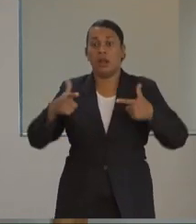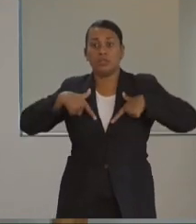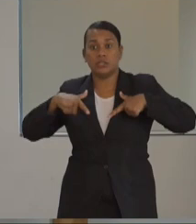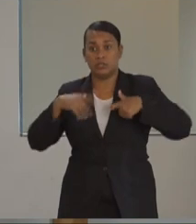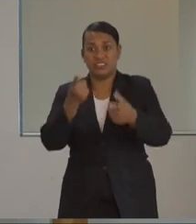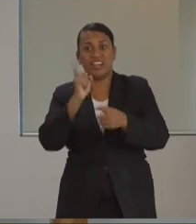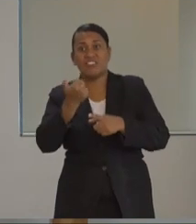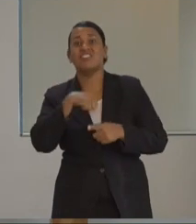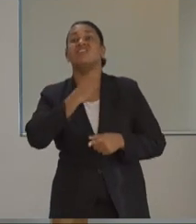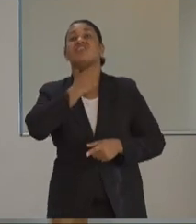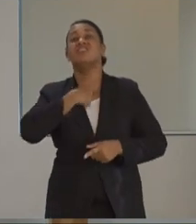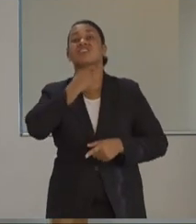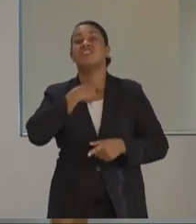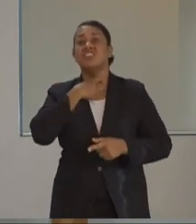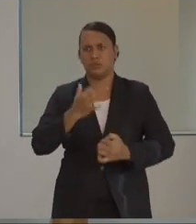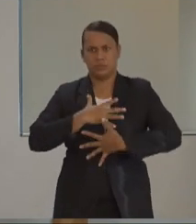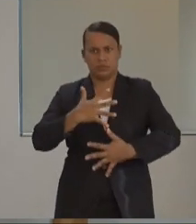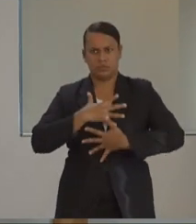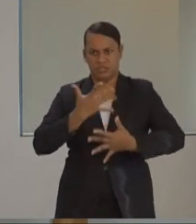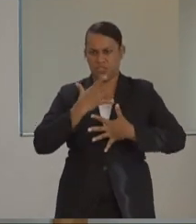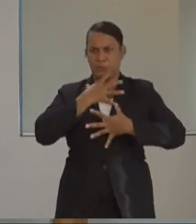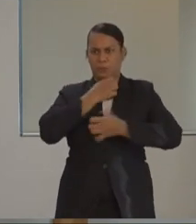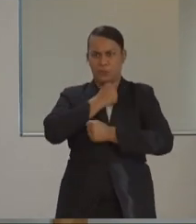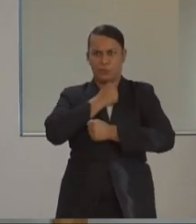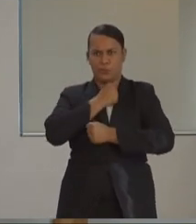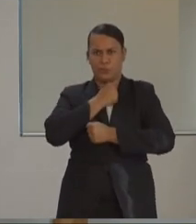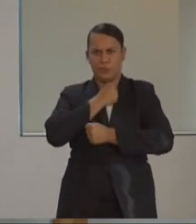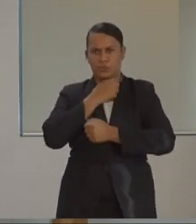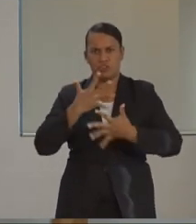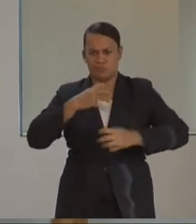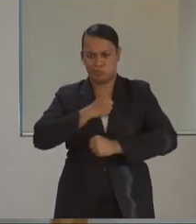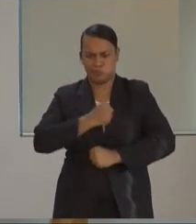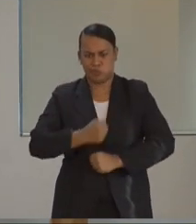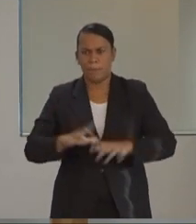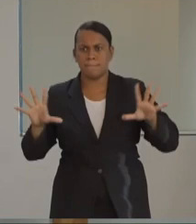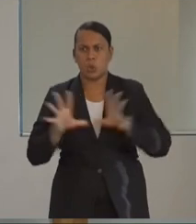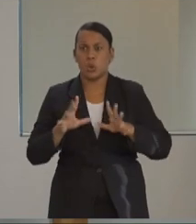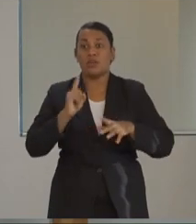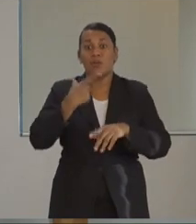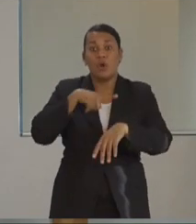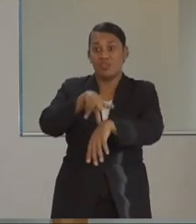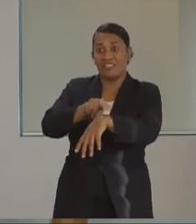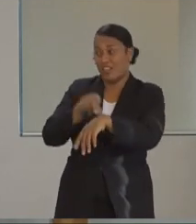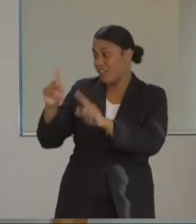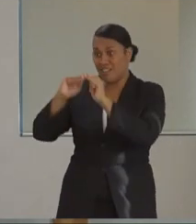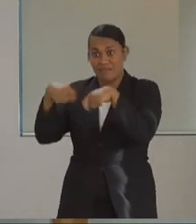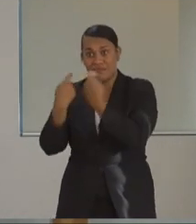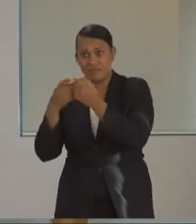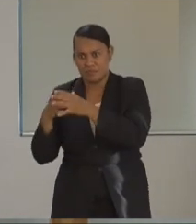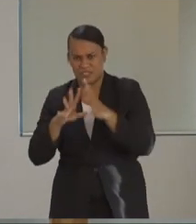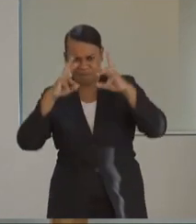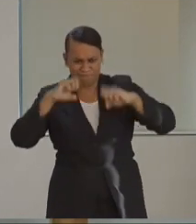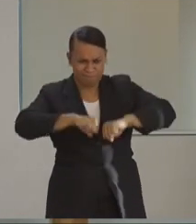clinical people are doing, you haven't seen them yet. So they are Dr. Ravi, Dr. Luque, the intensivists, Dr. Aquila,